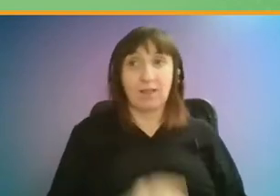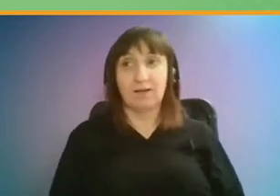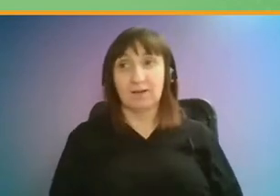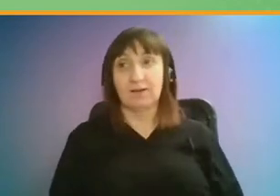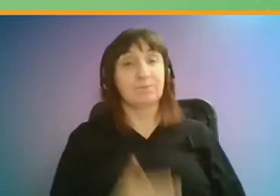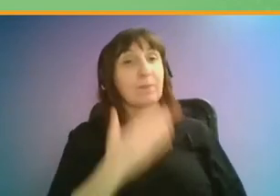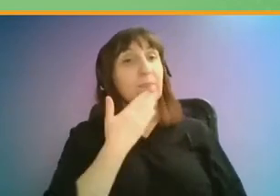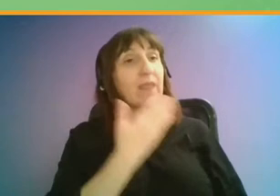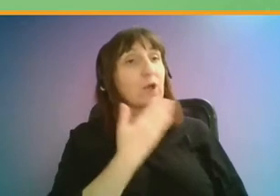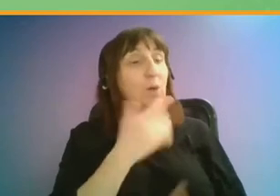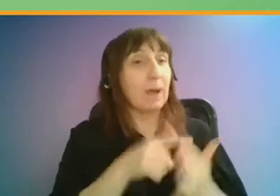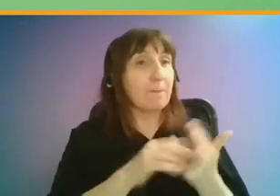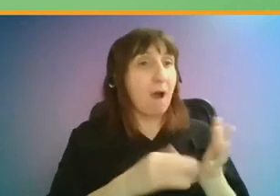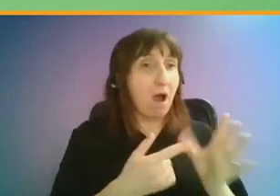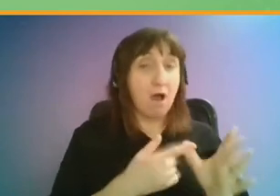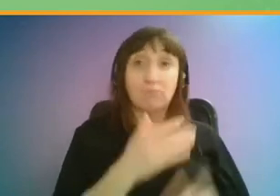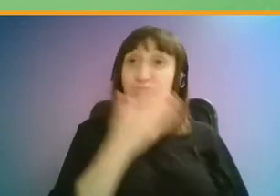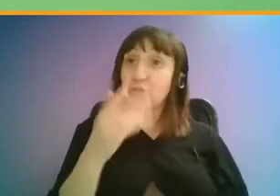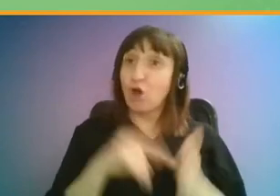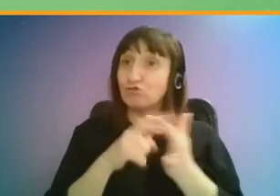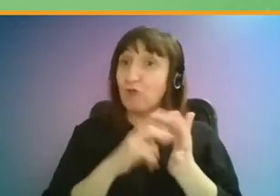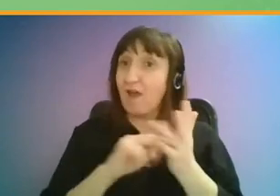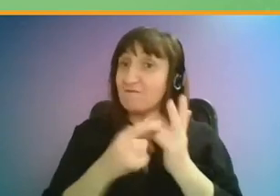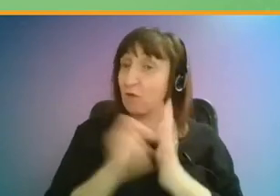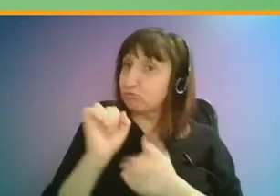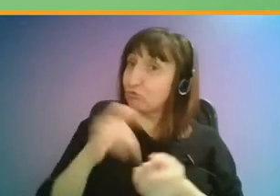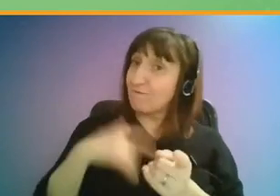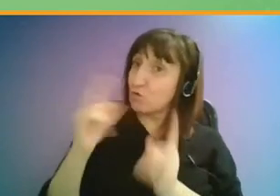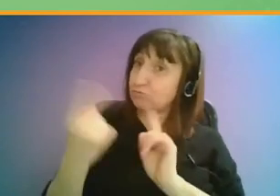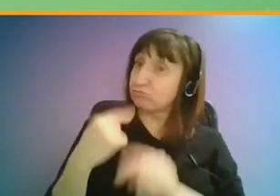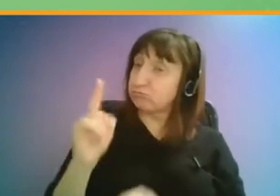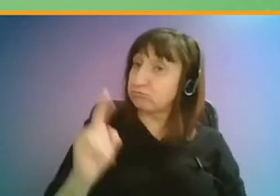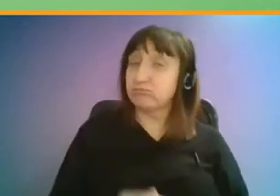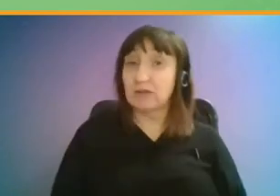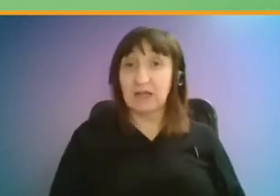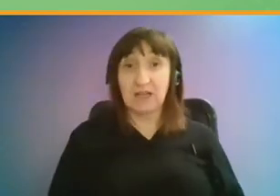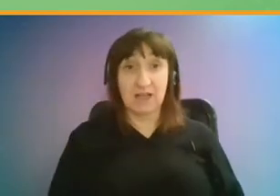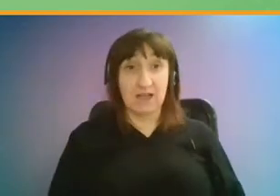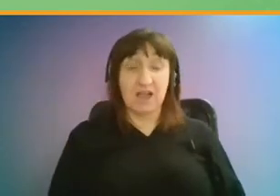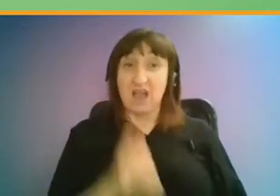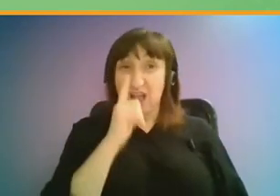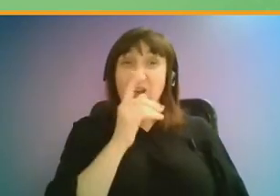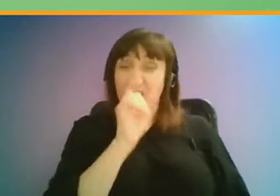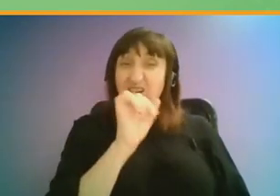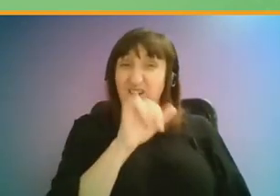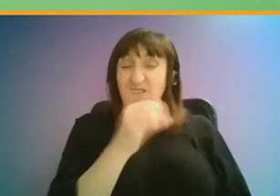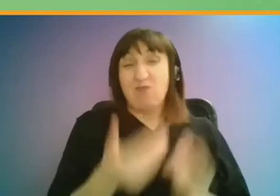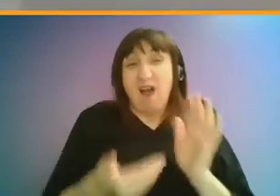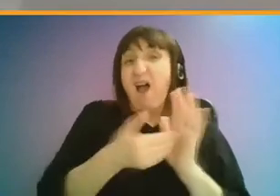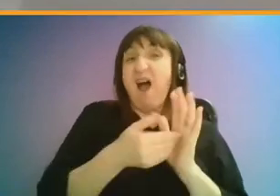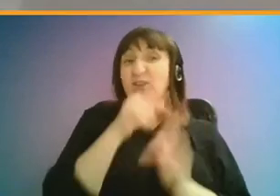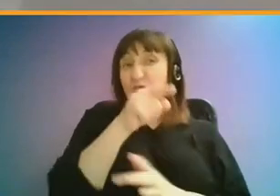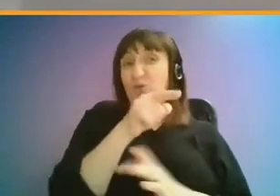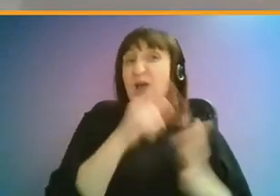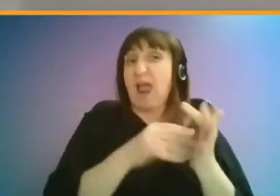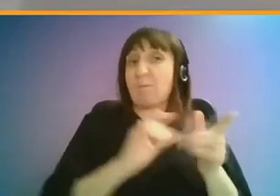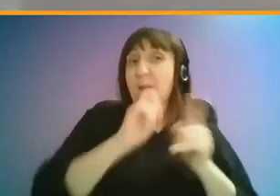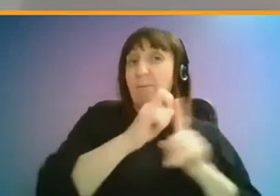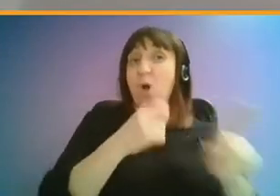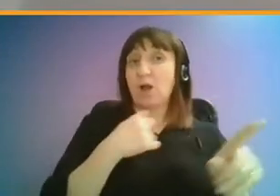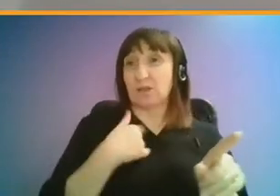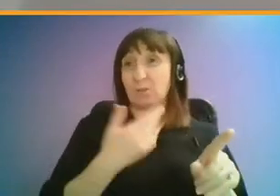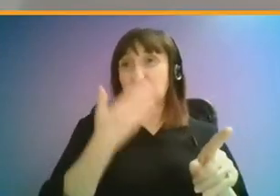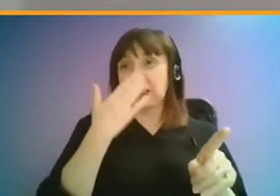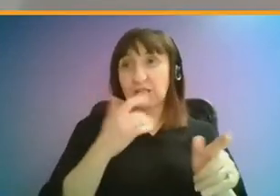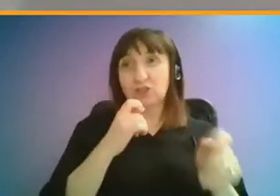Thanks, Emma. Trevor, what's your take on this one? Yeah, I mean, I'd just add to that as well, because we've seen